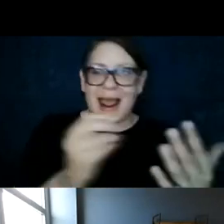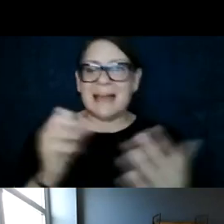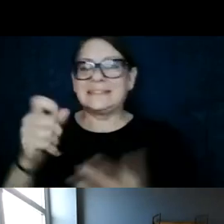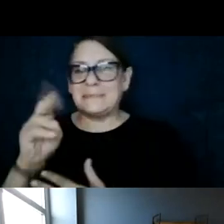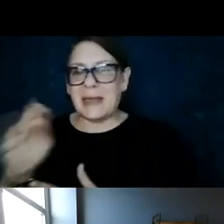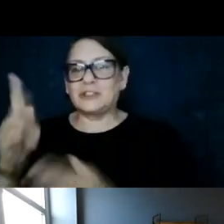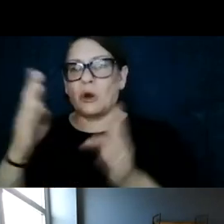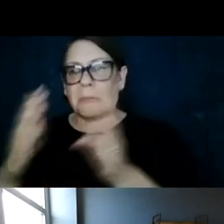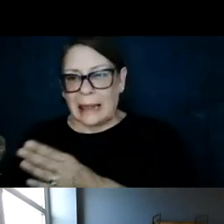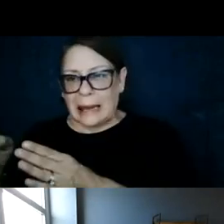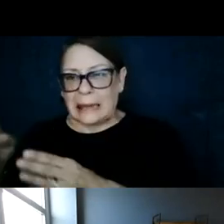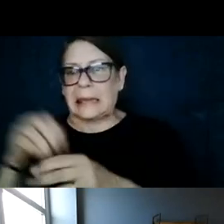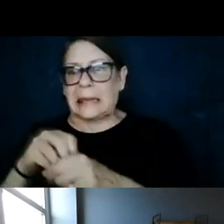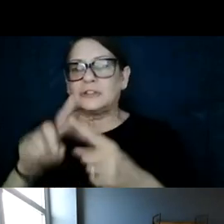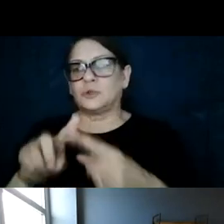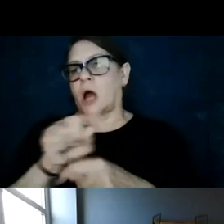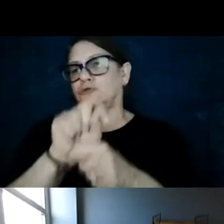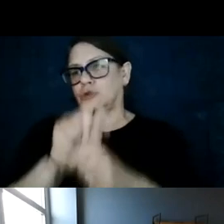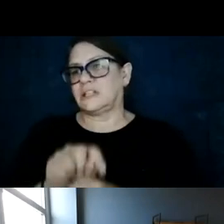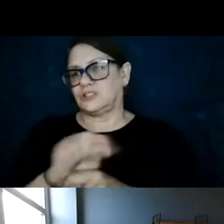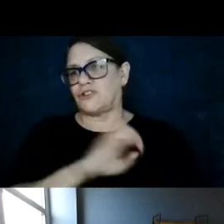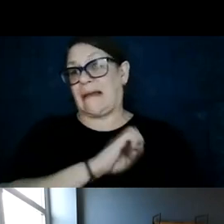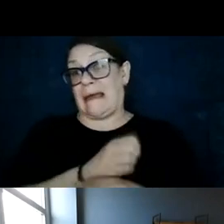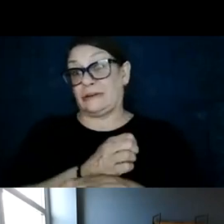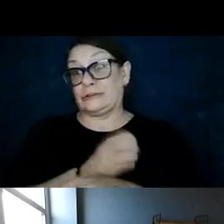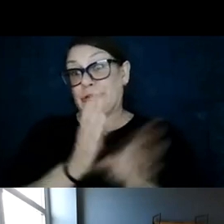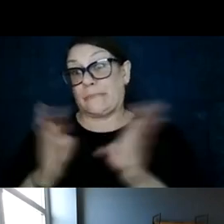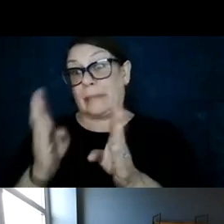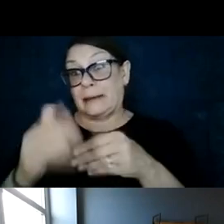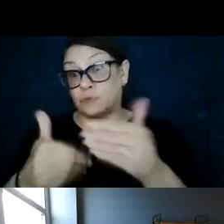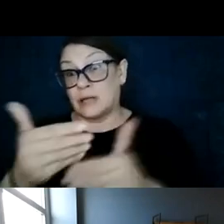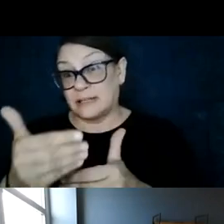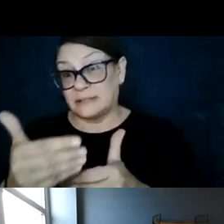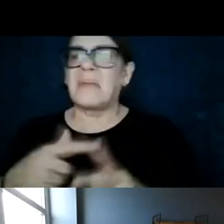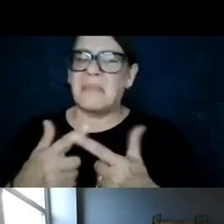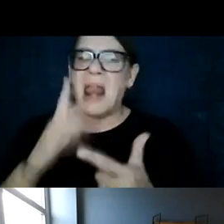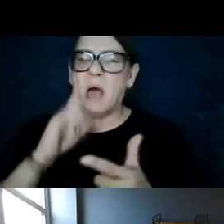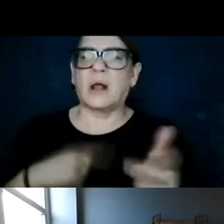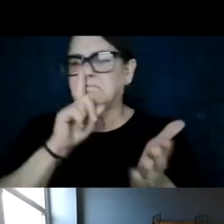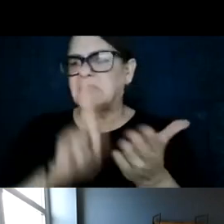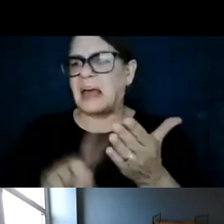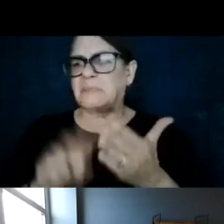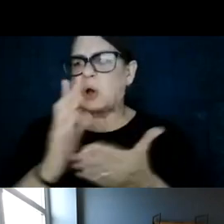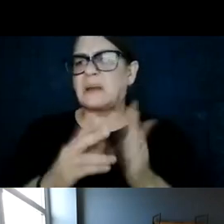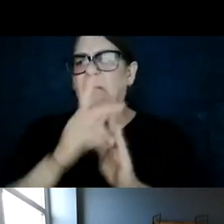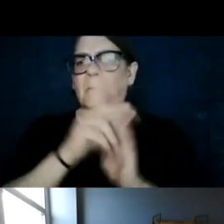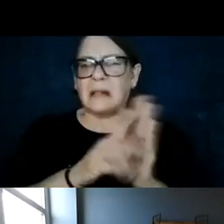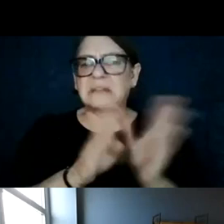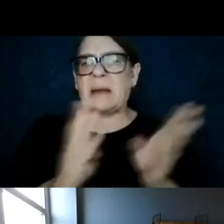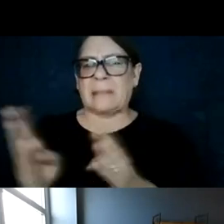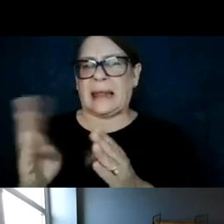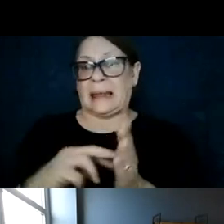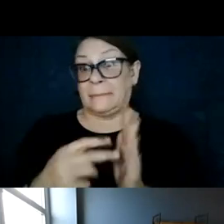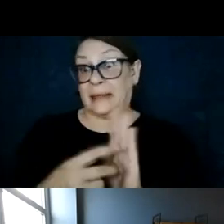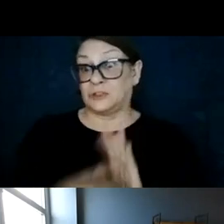planning into a traditional energy planning process? And then I'll explore some policy and planning implications of